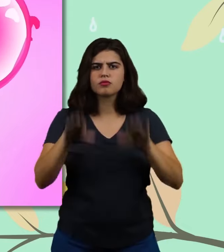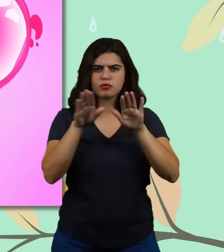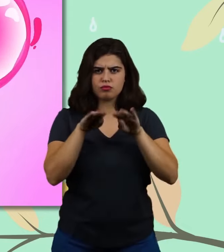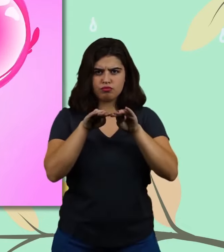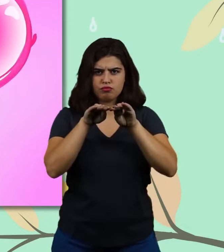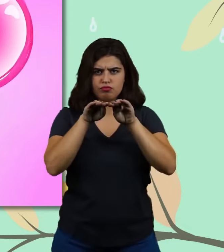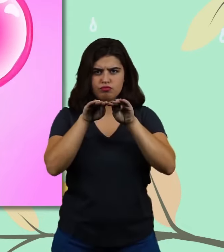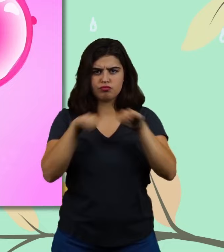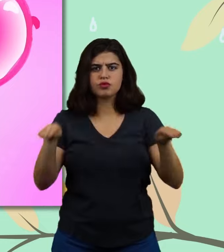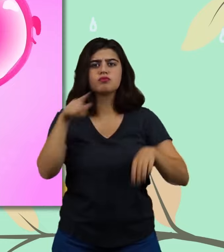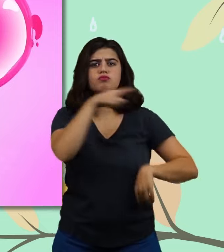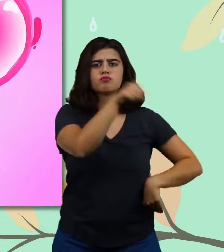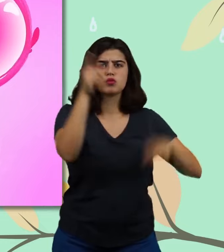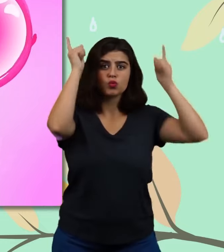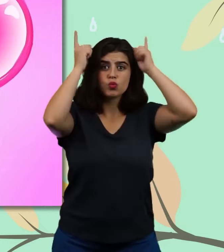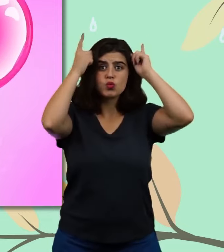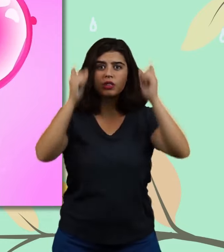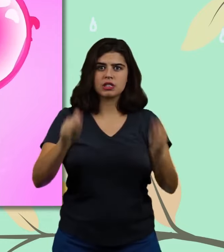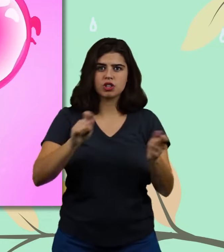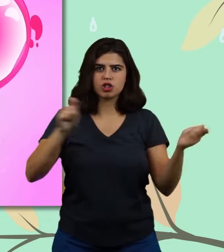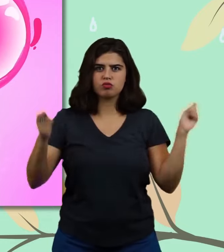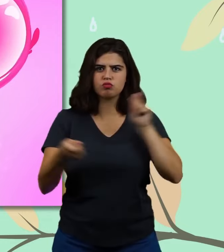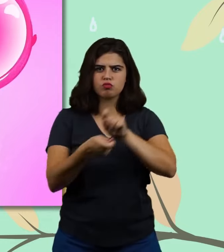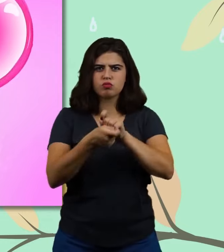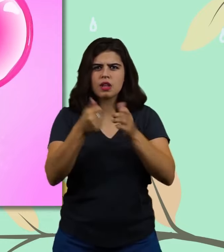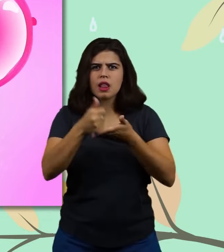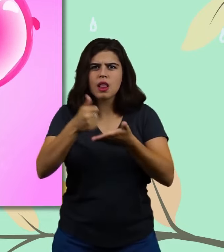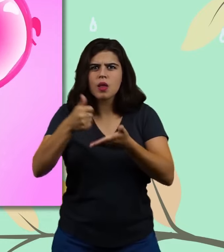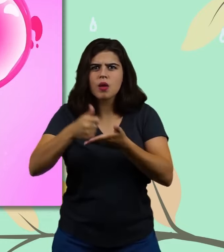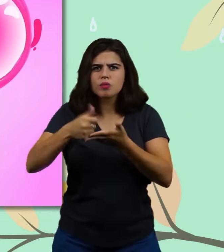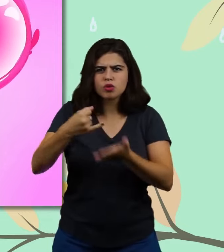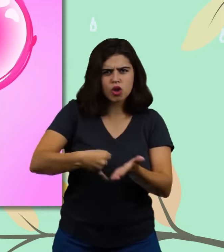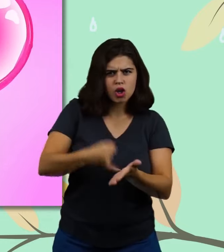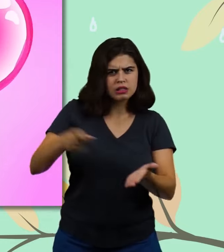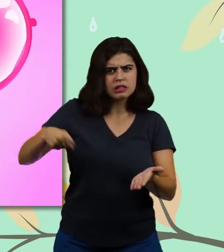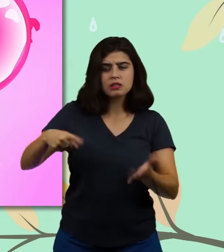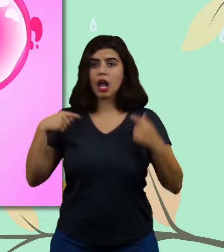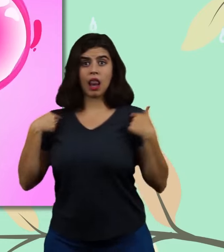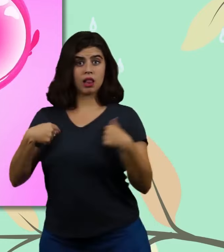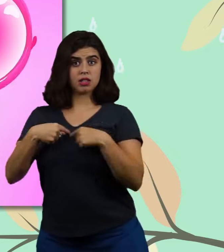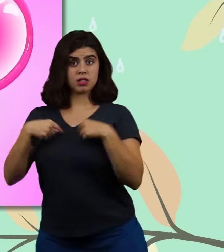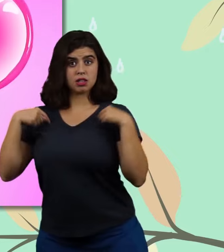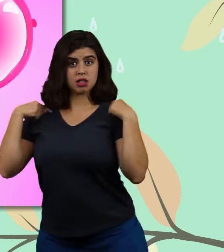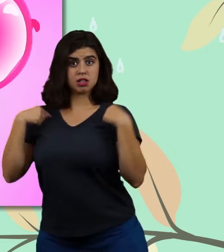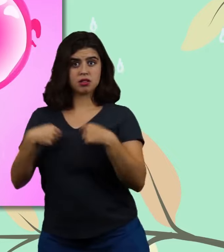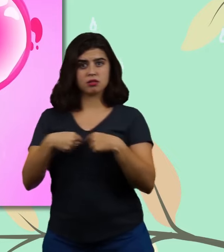children what should groovy transform into to draw on the album a pearl necklace